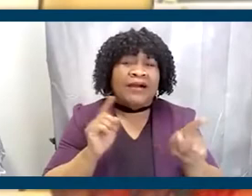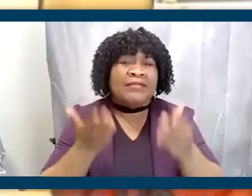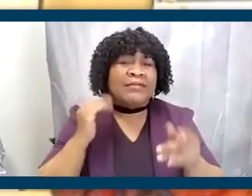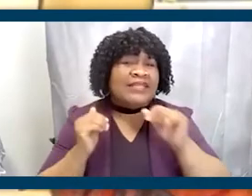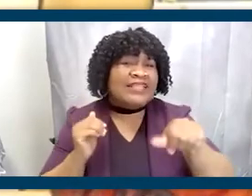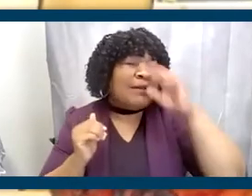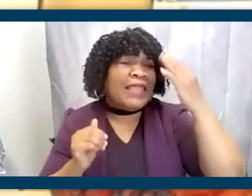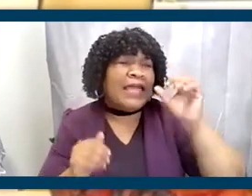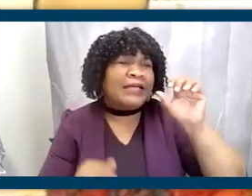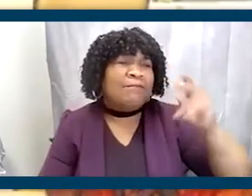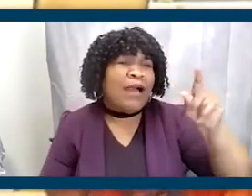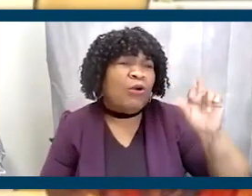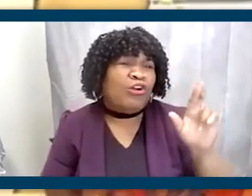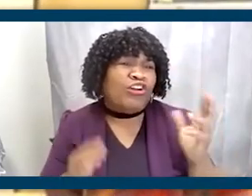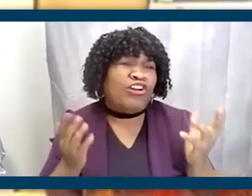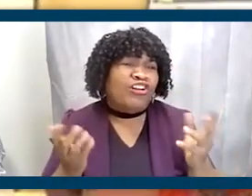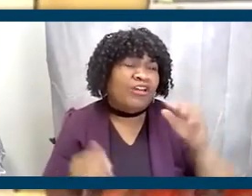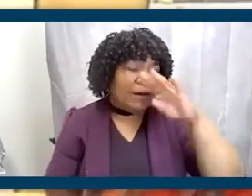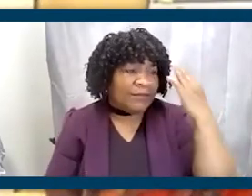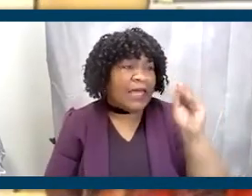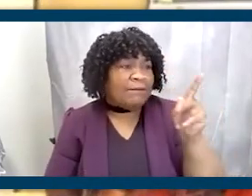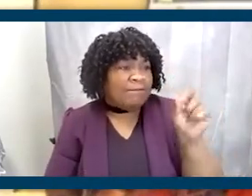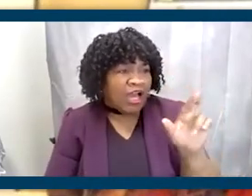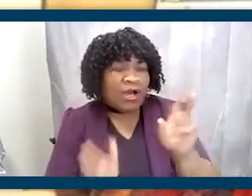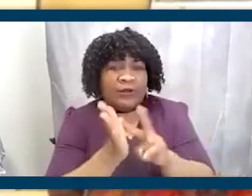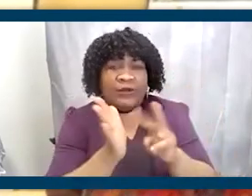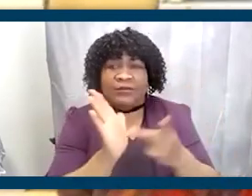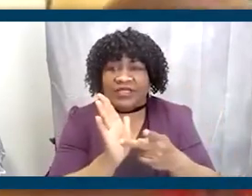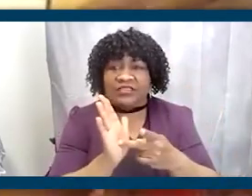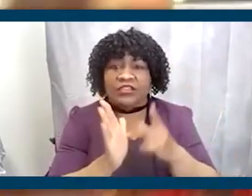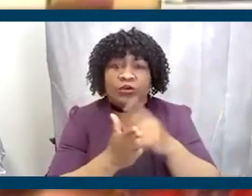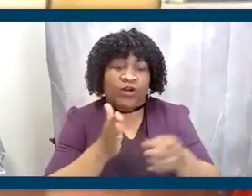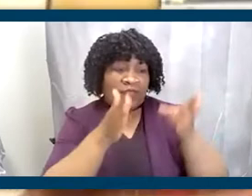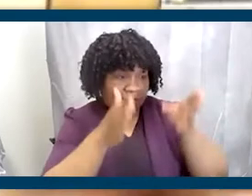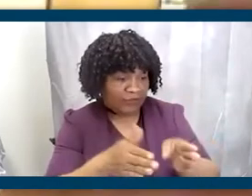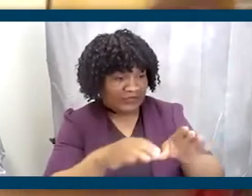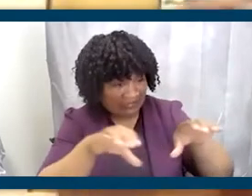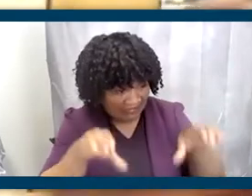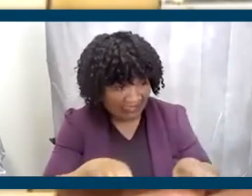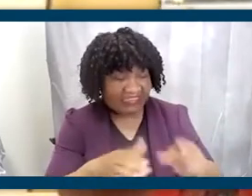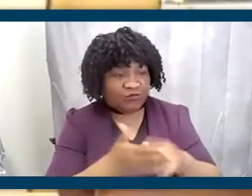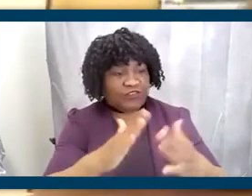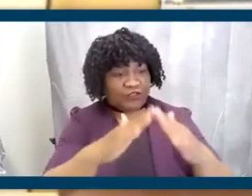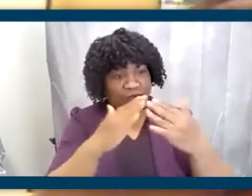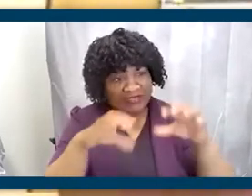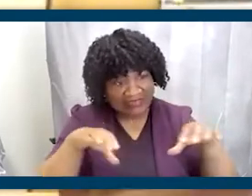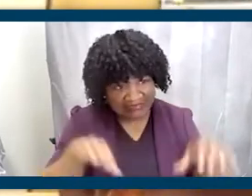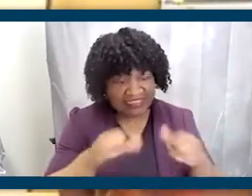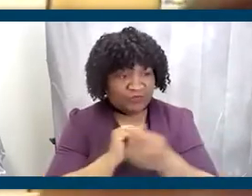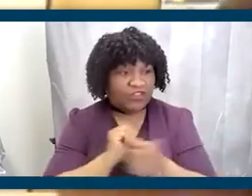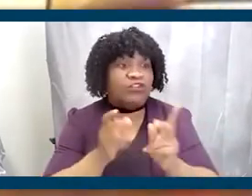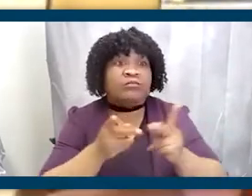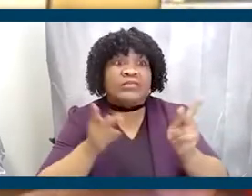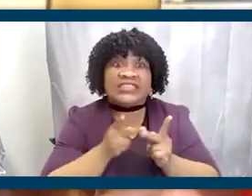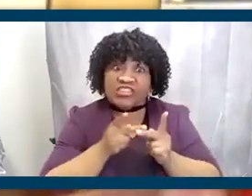be Black Power. You know, the Black Power comes in the, what the, what the person does and what that community does with those positions